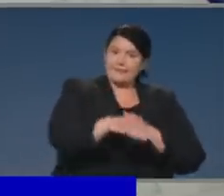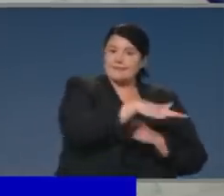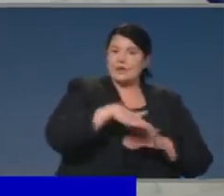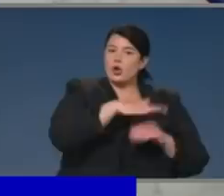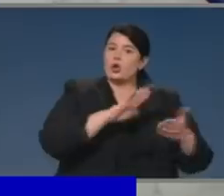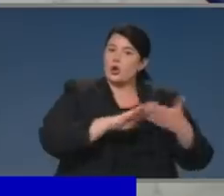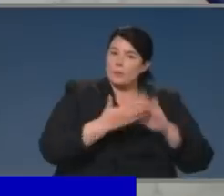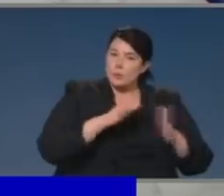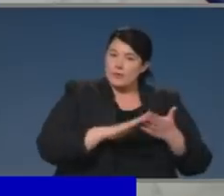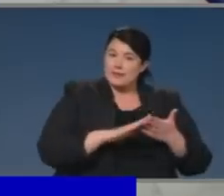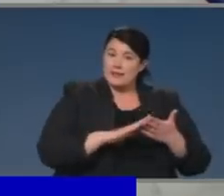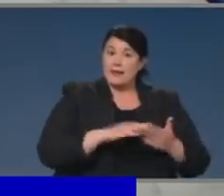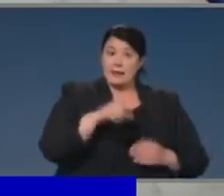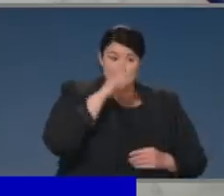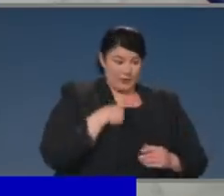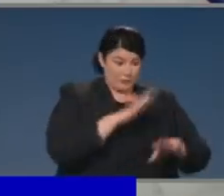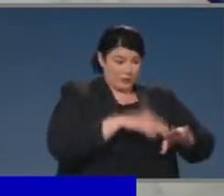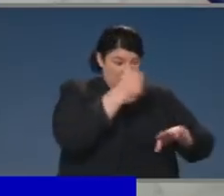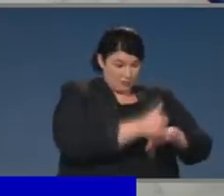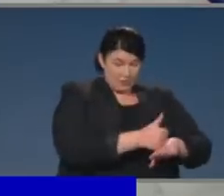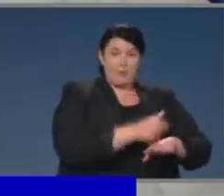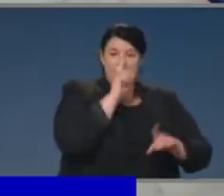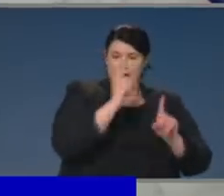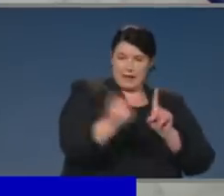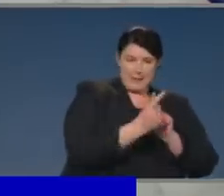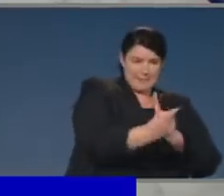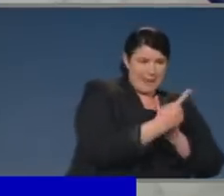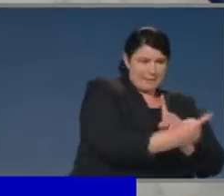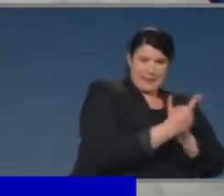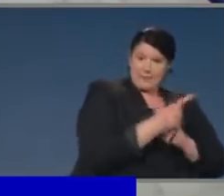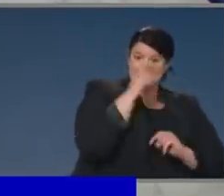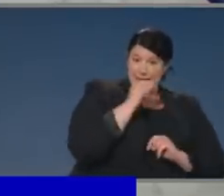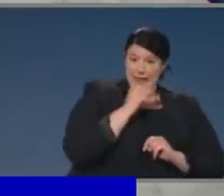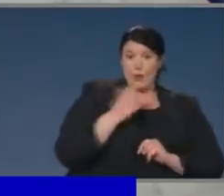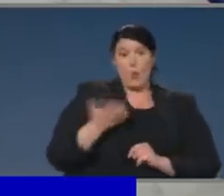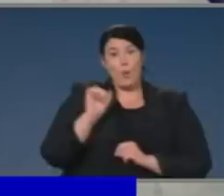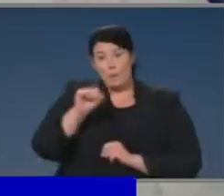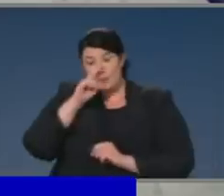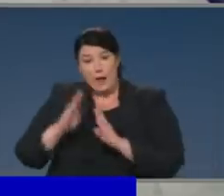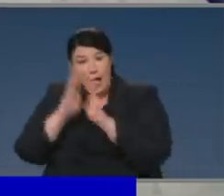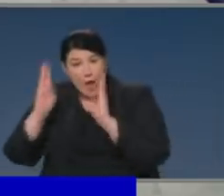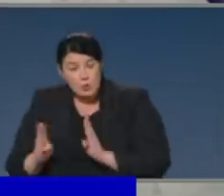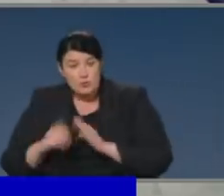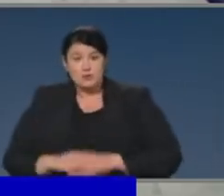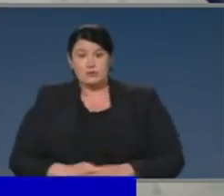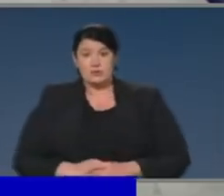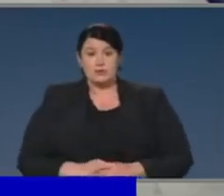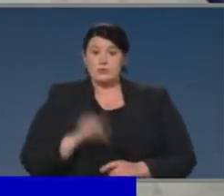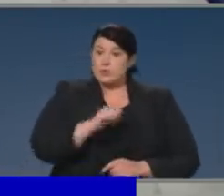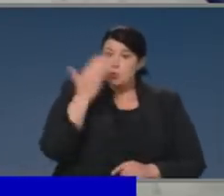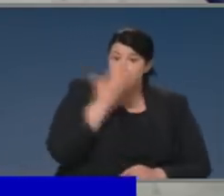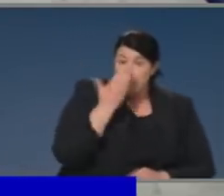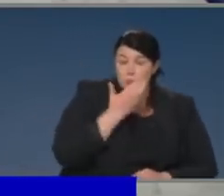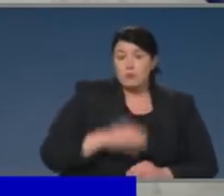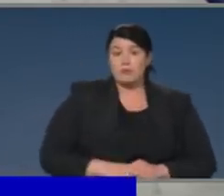to be where people can access services. We need to be where people live. We need to be where people learn. We need to